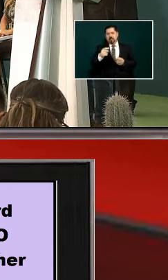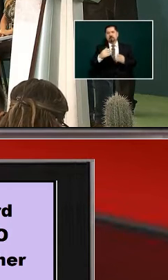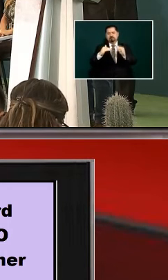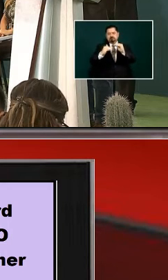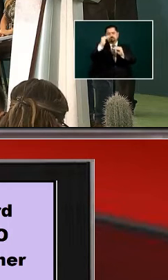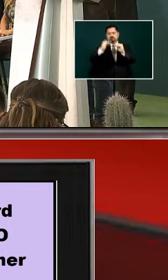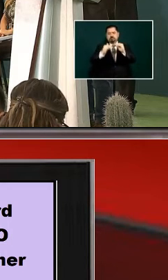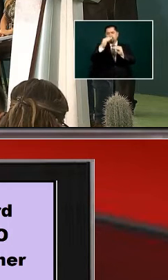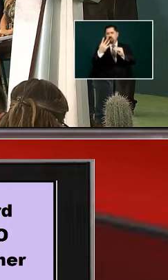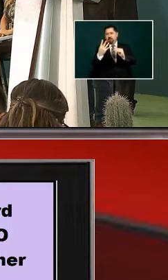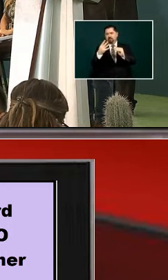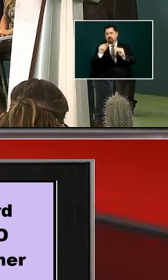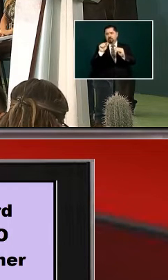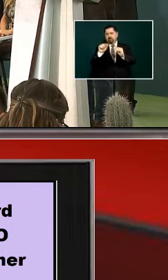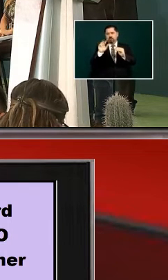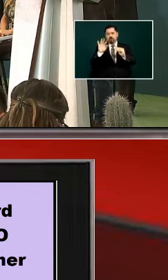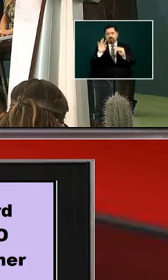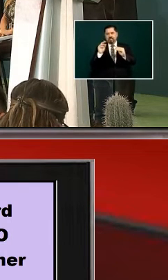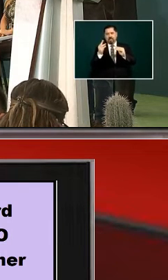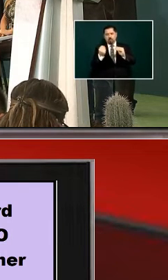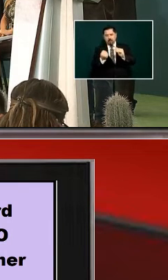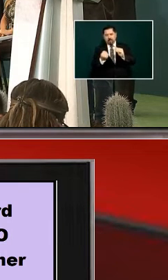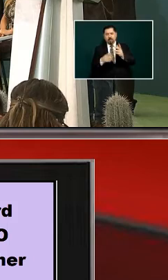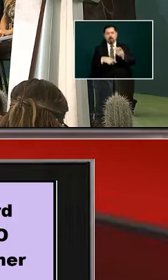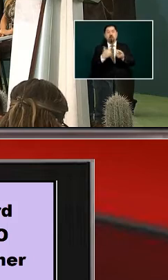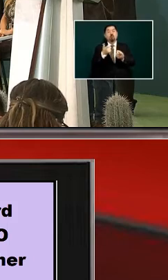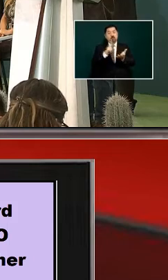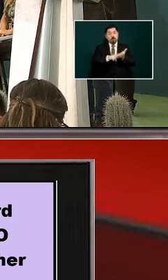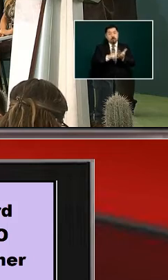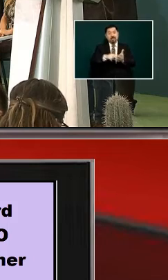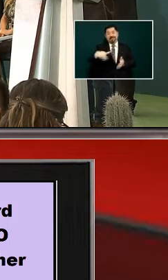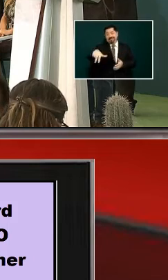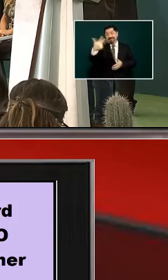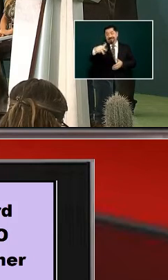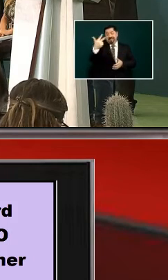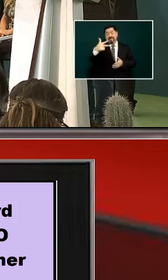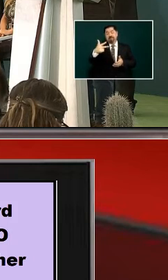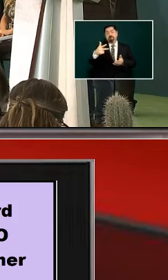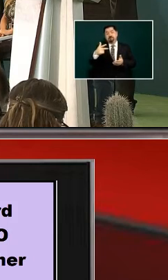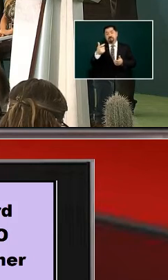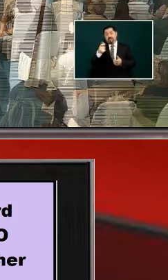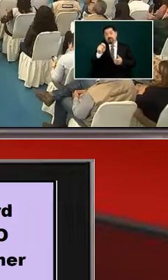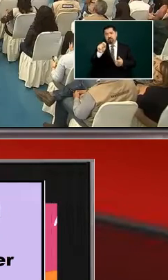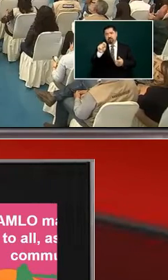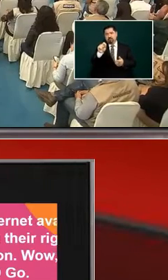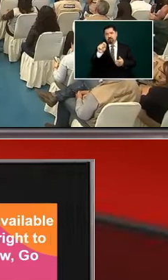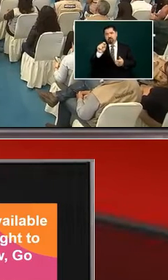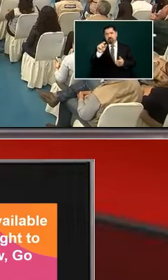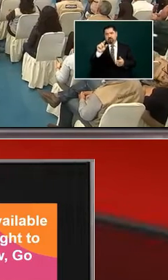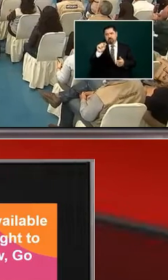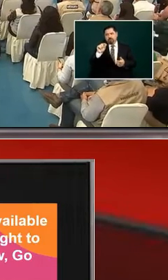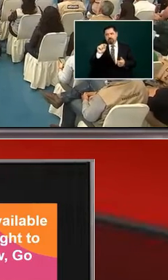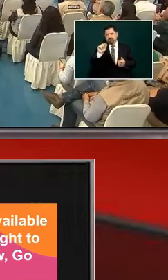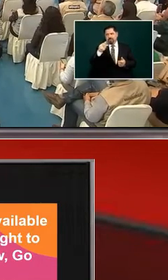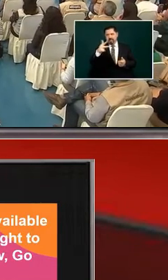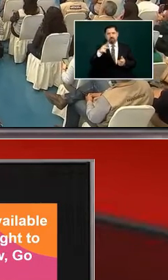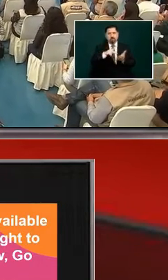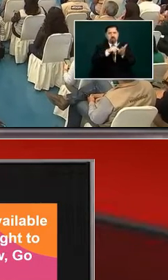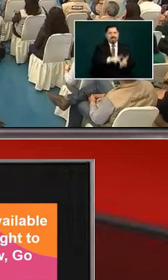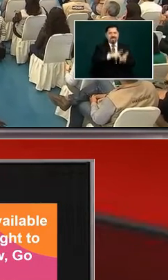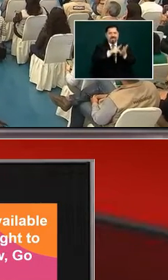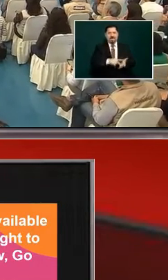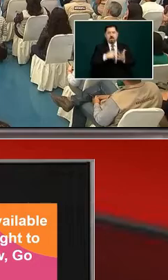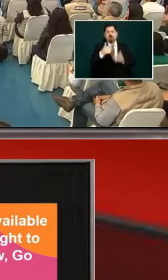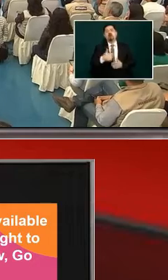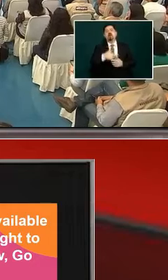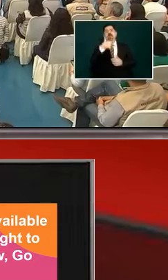got a margin of four pesos and it's only 13.68 per kilo and that's the price to the